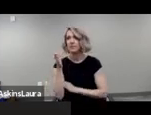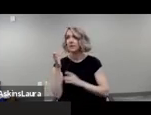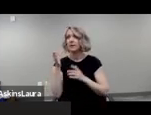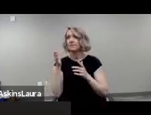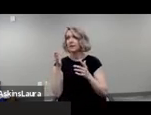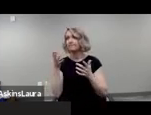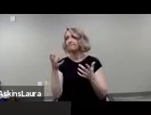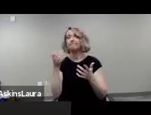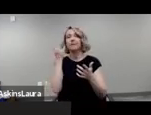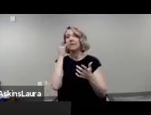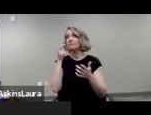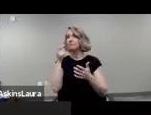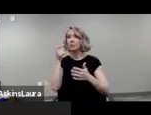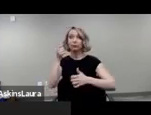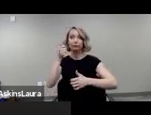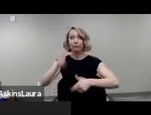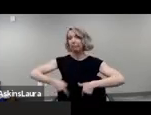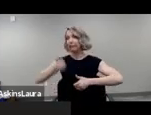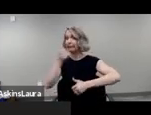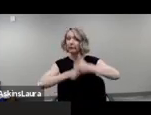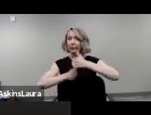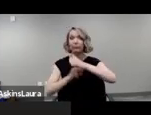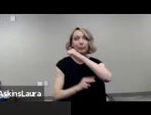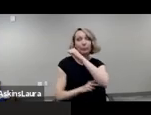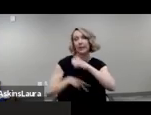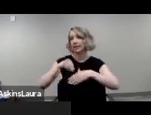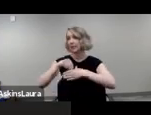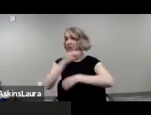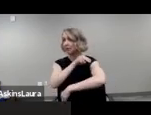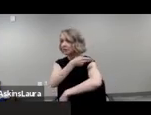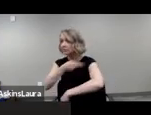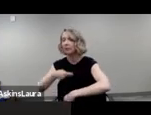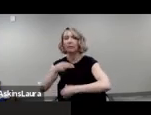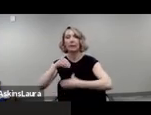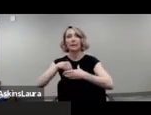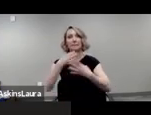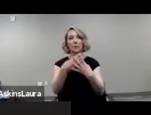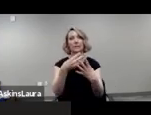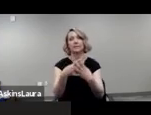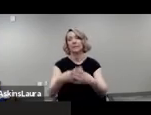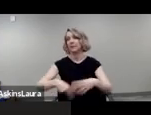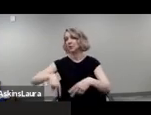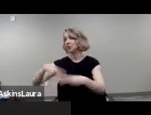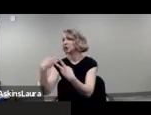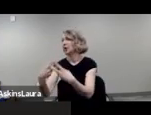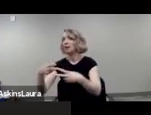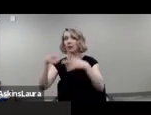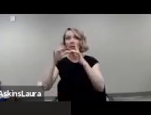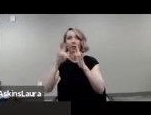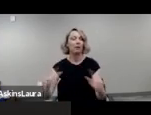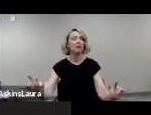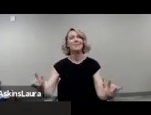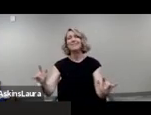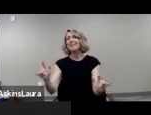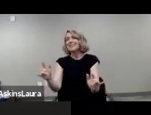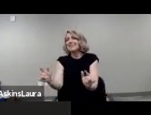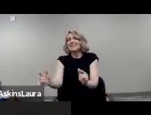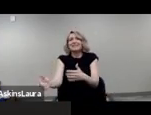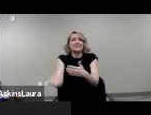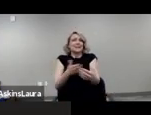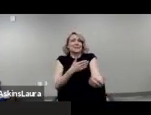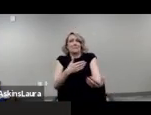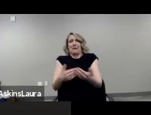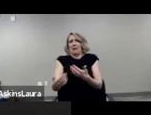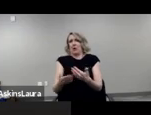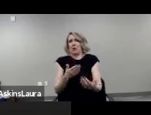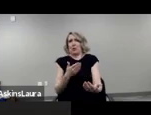you know under a bridge in a hospital in prison in jail i mean any institution